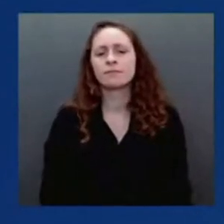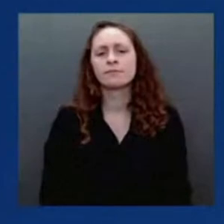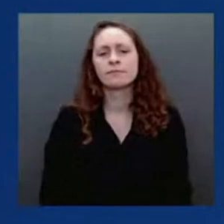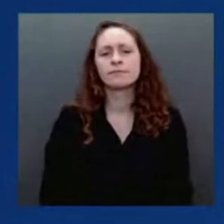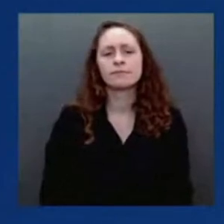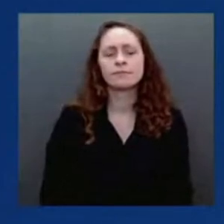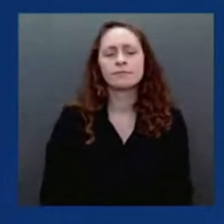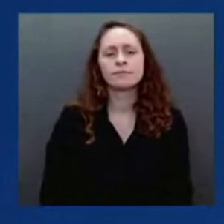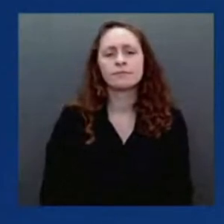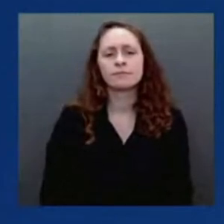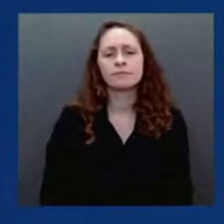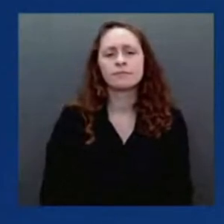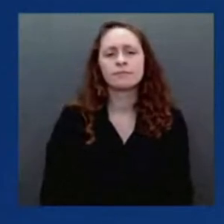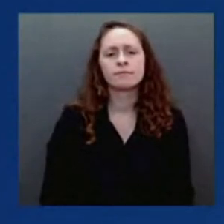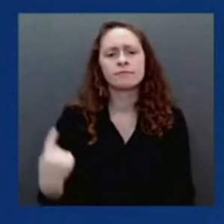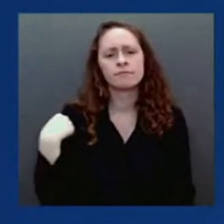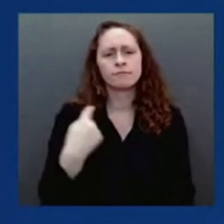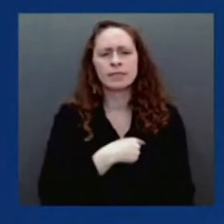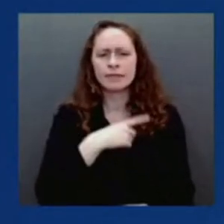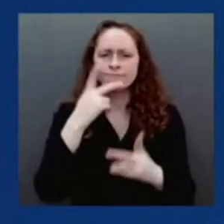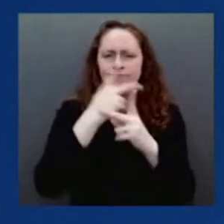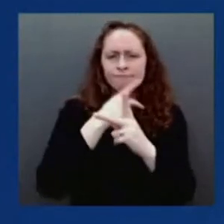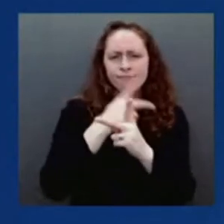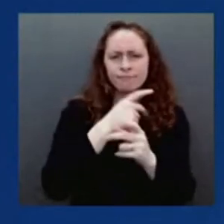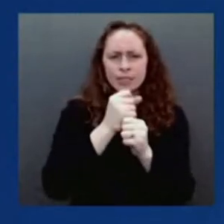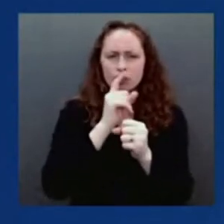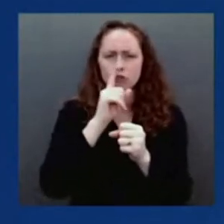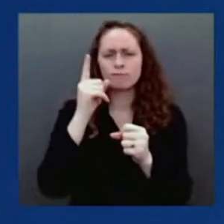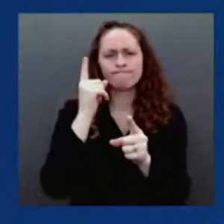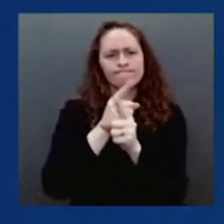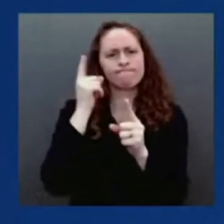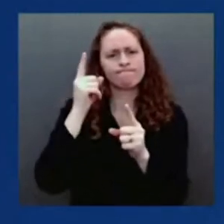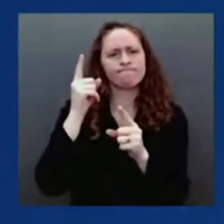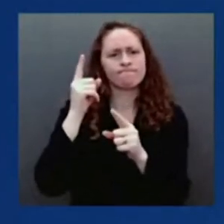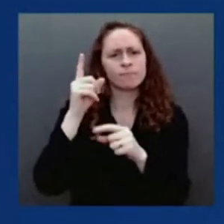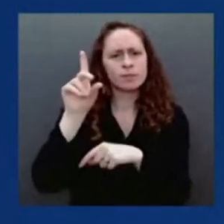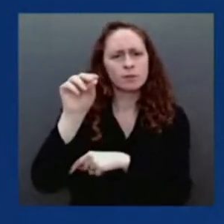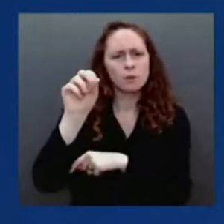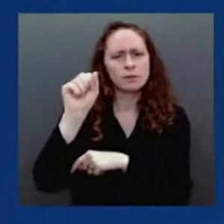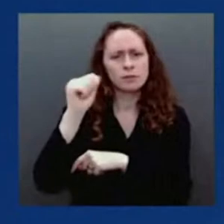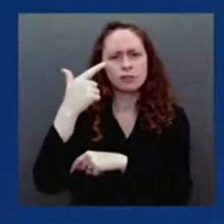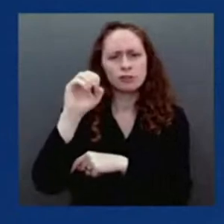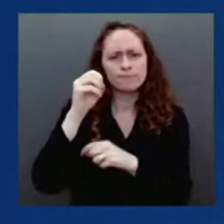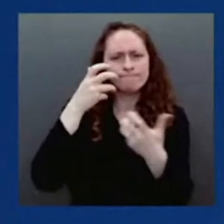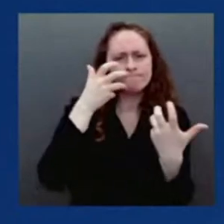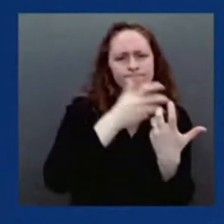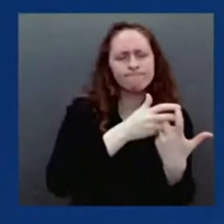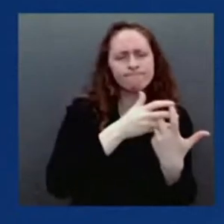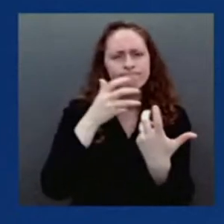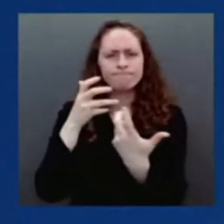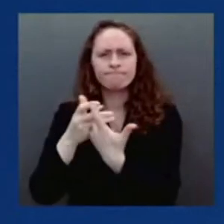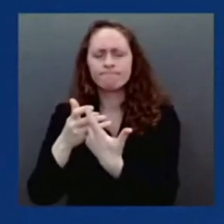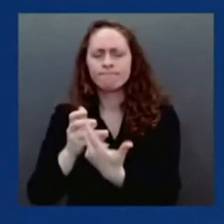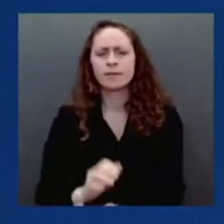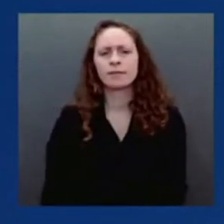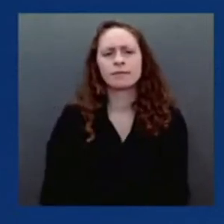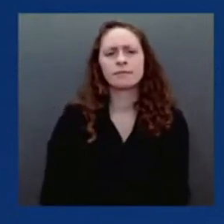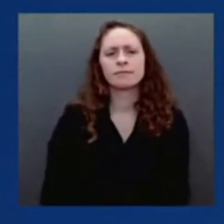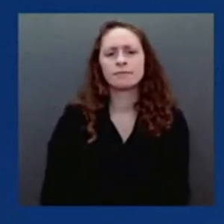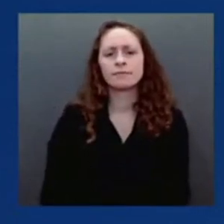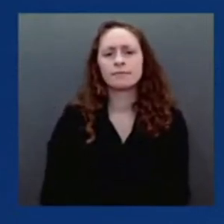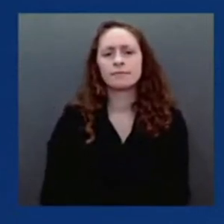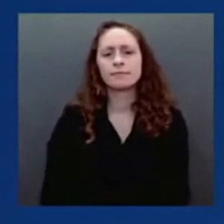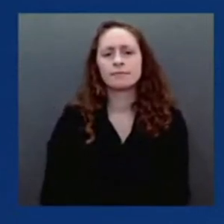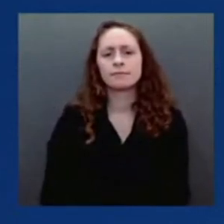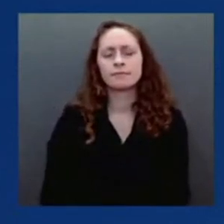And the original data that was put forth, it looked like the dose and the regimen for the children who were